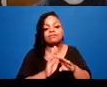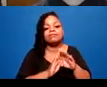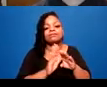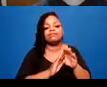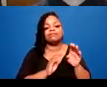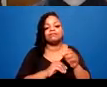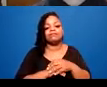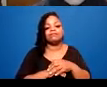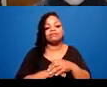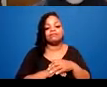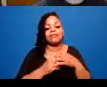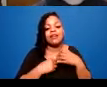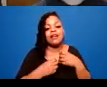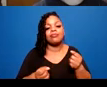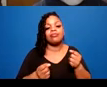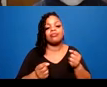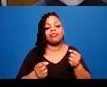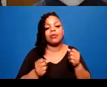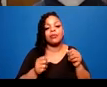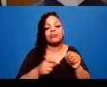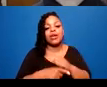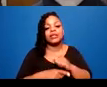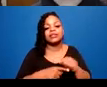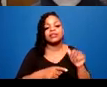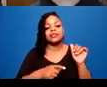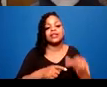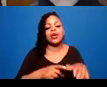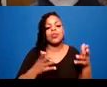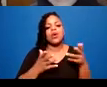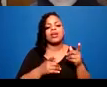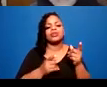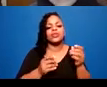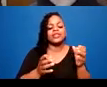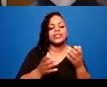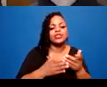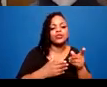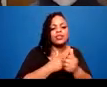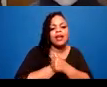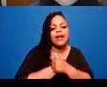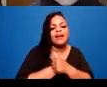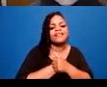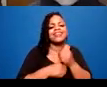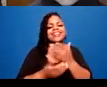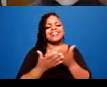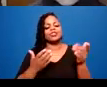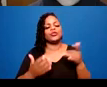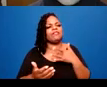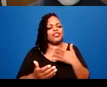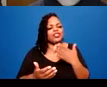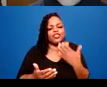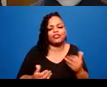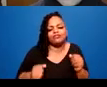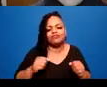and things that you feel good for you. And that can be petting a cat or calling